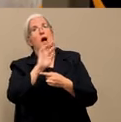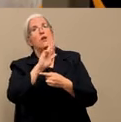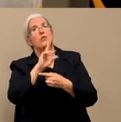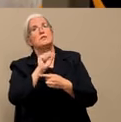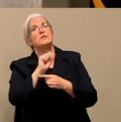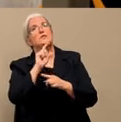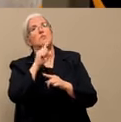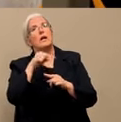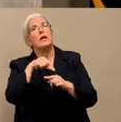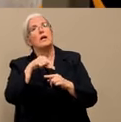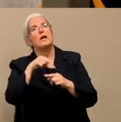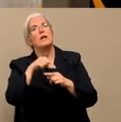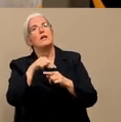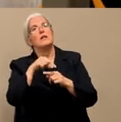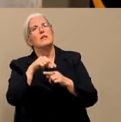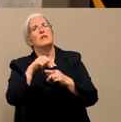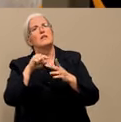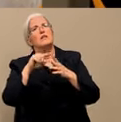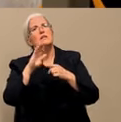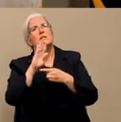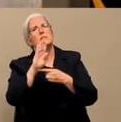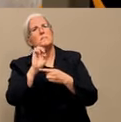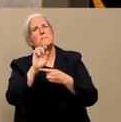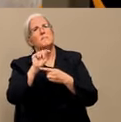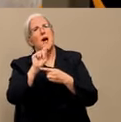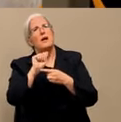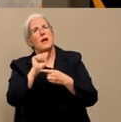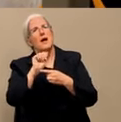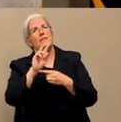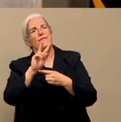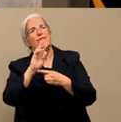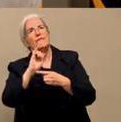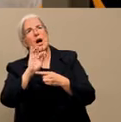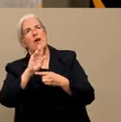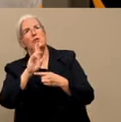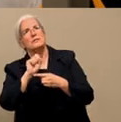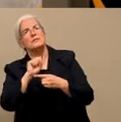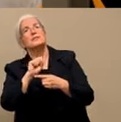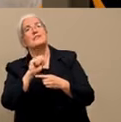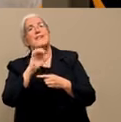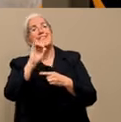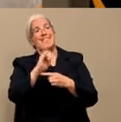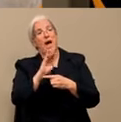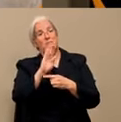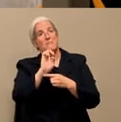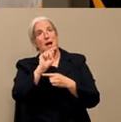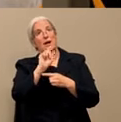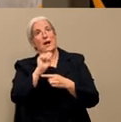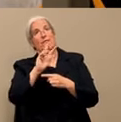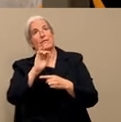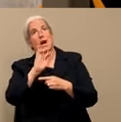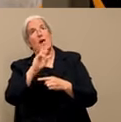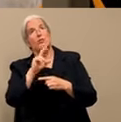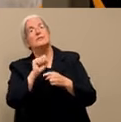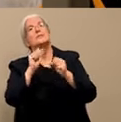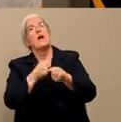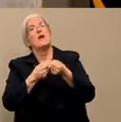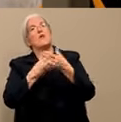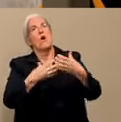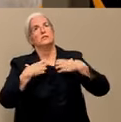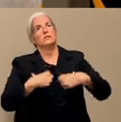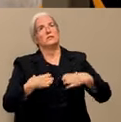So it causes respiratory infection. These coronaviruses cause respiratory infection. They infect through your lungs.